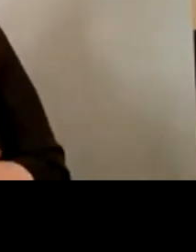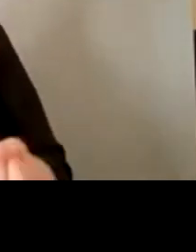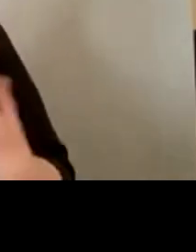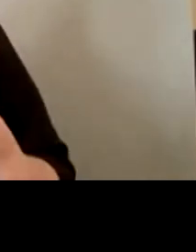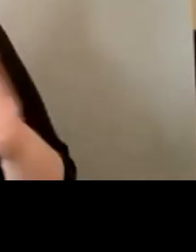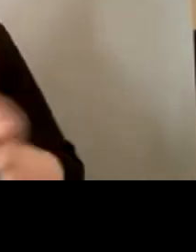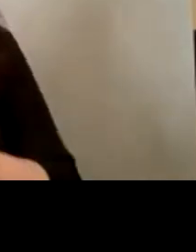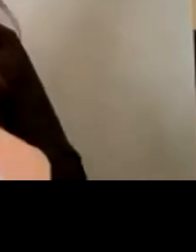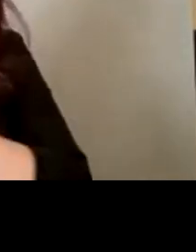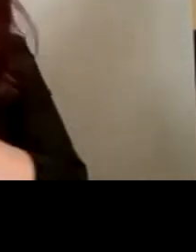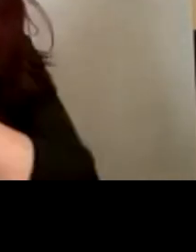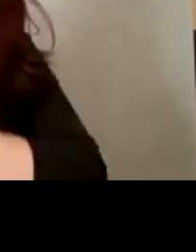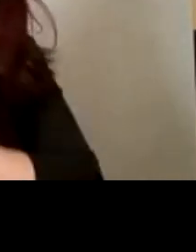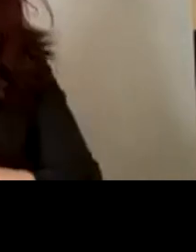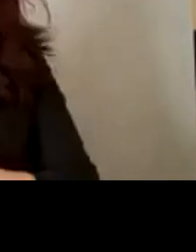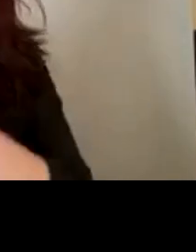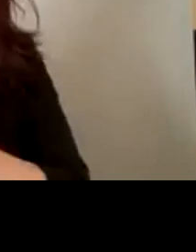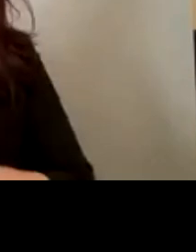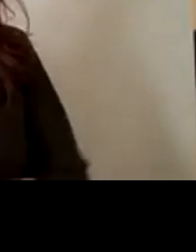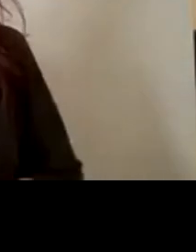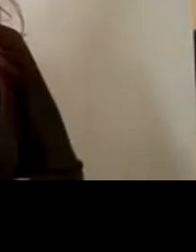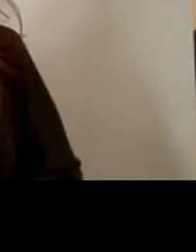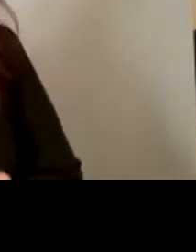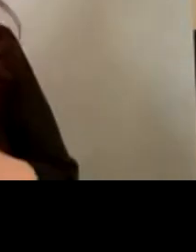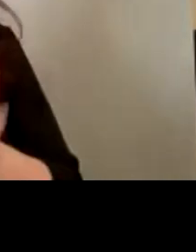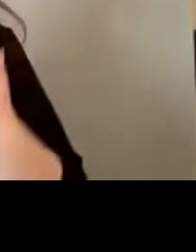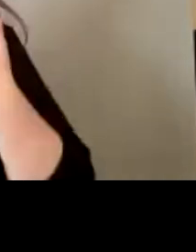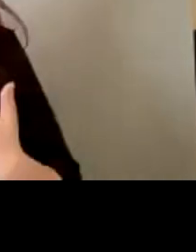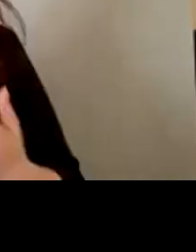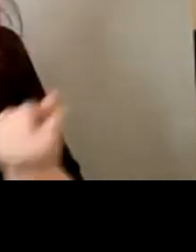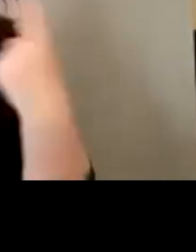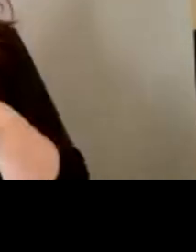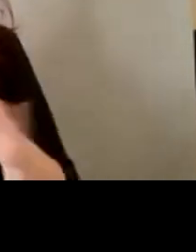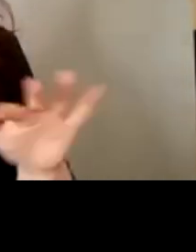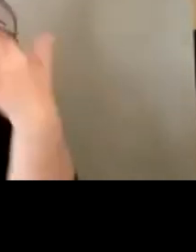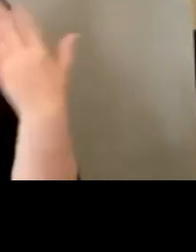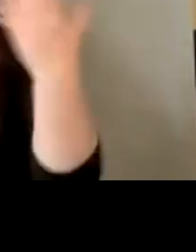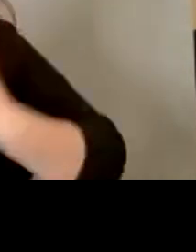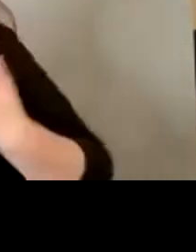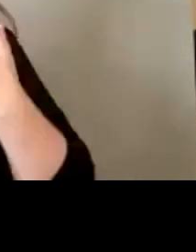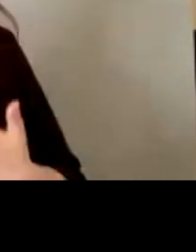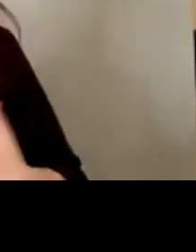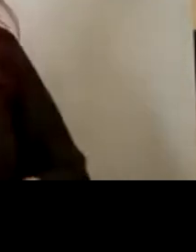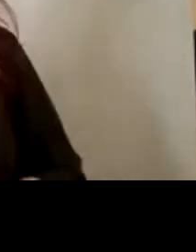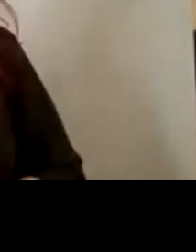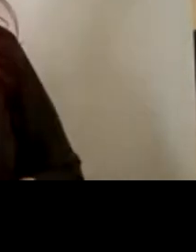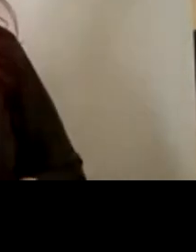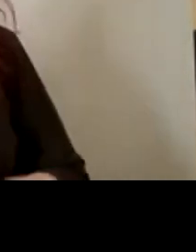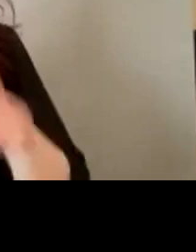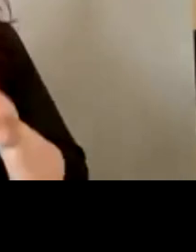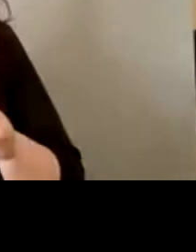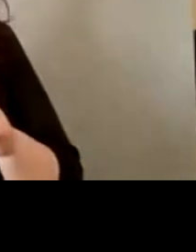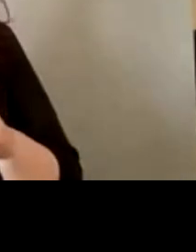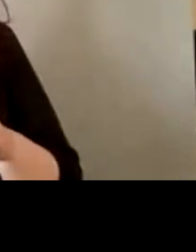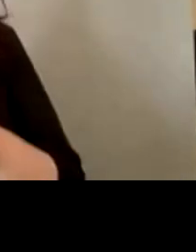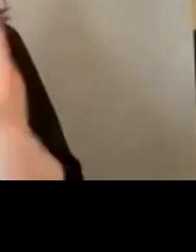do get in touch but thanks very much for taking time out i'm coming along this evening and i hope to see you all again